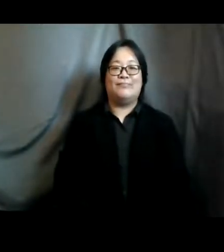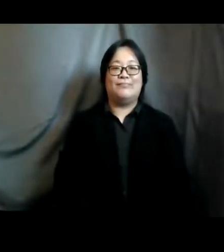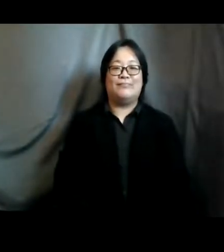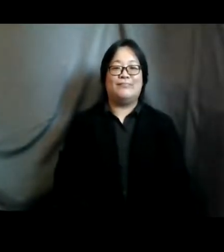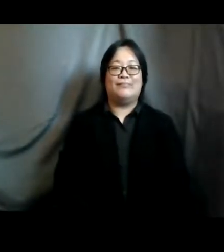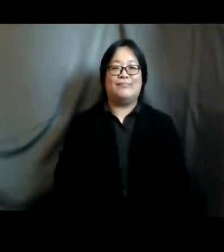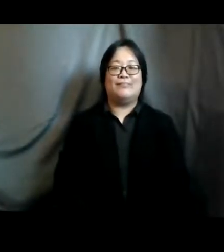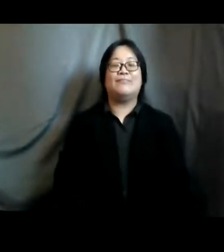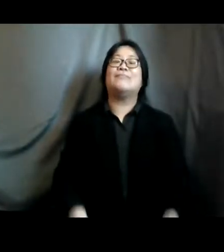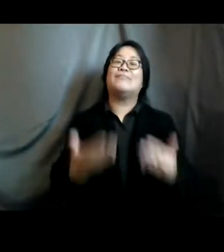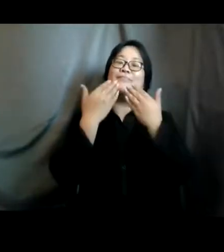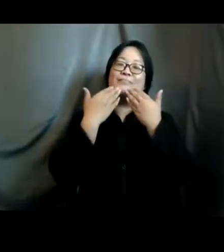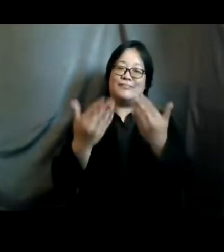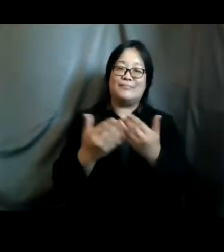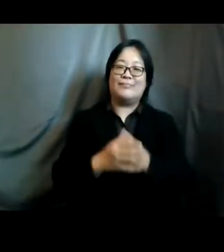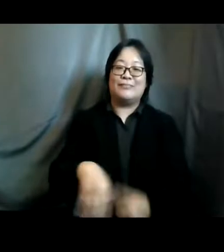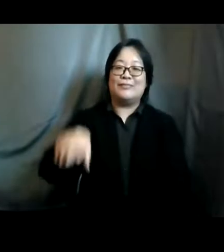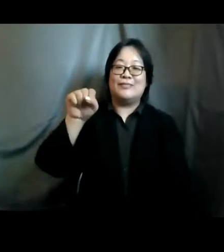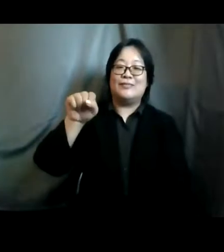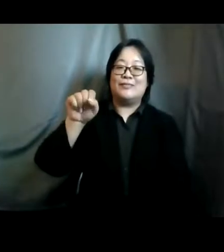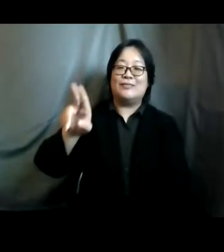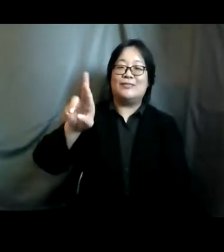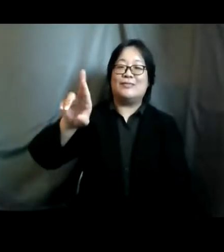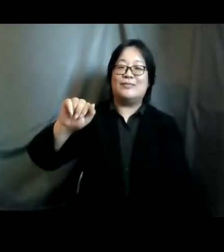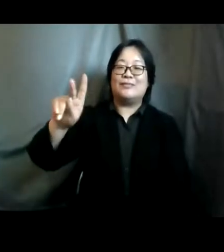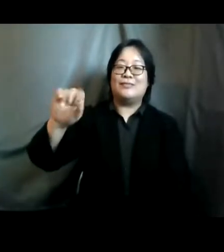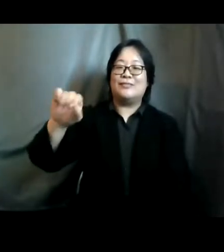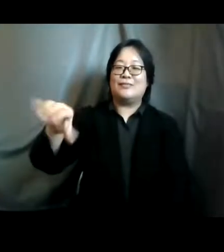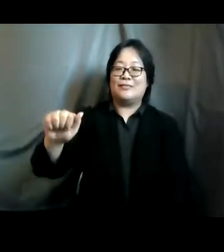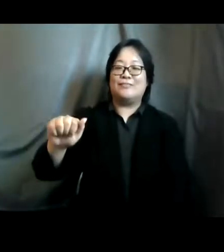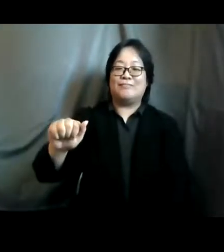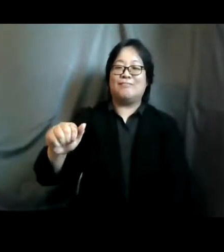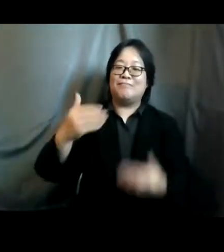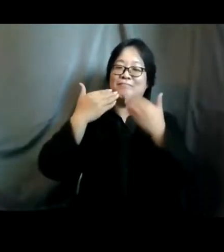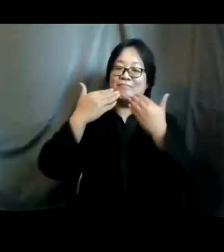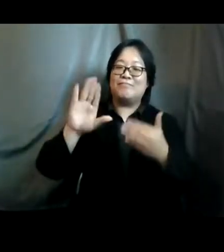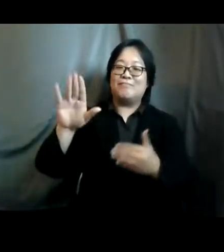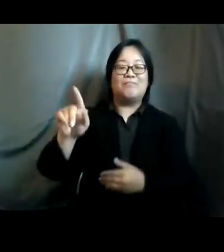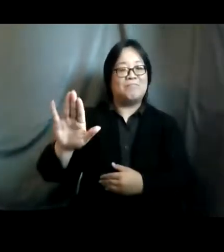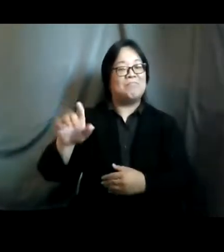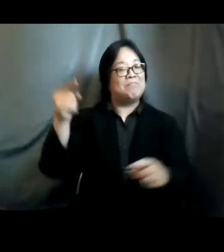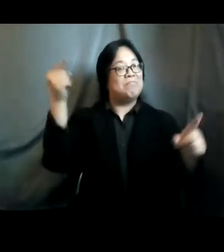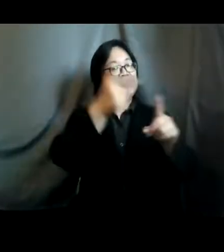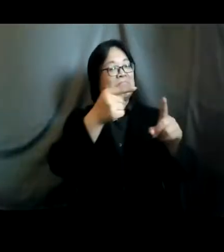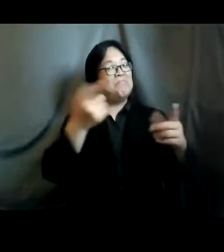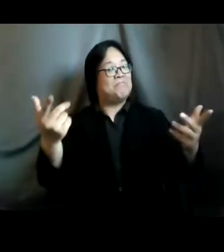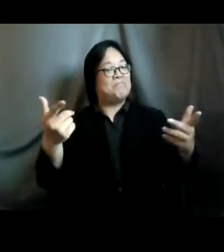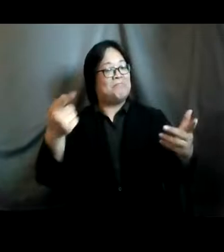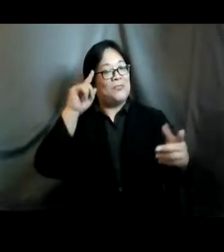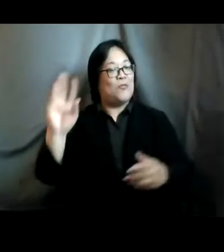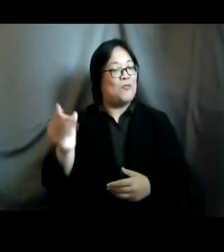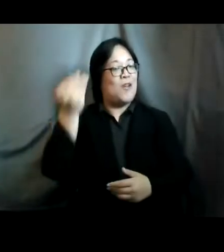thank you so much raksha cf is definitely such an essential element in ensuring girls bodily autonomy and sr hr your